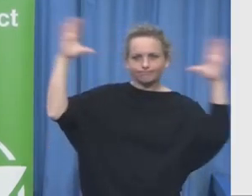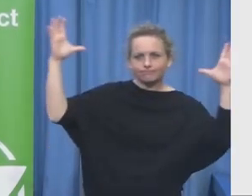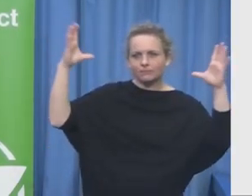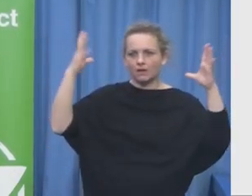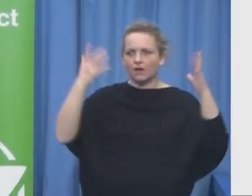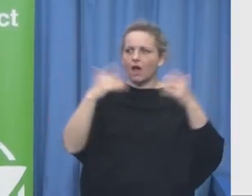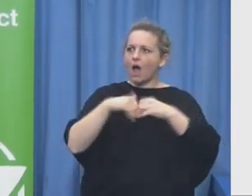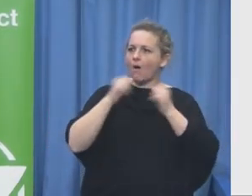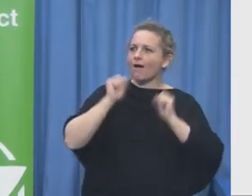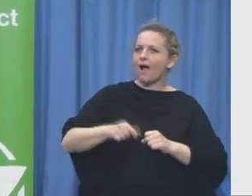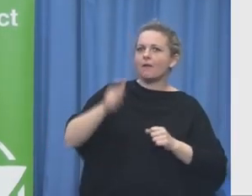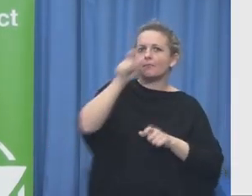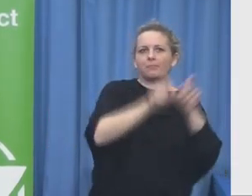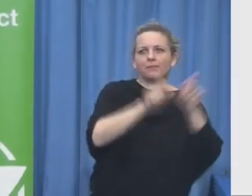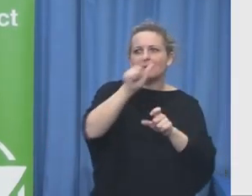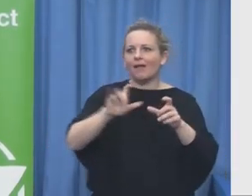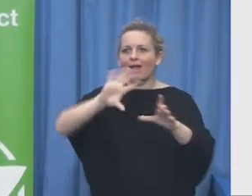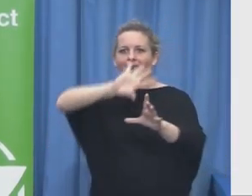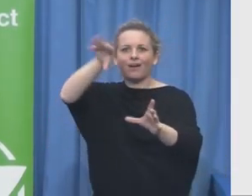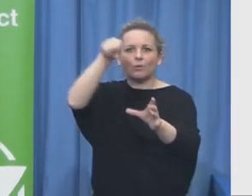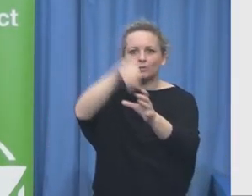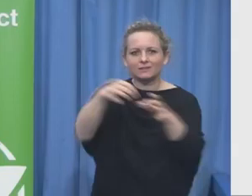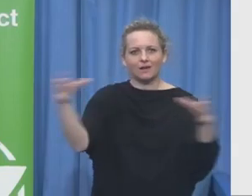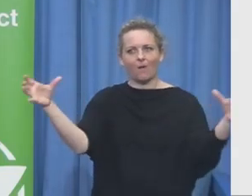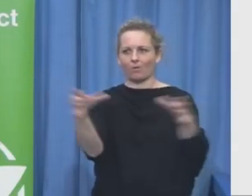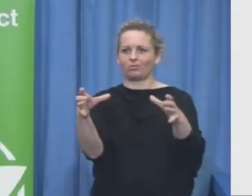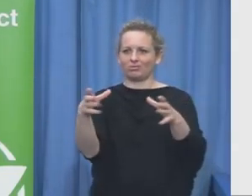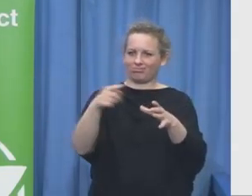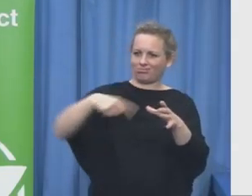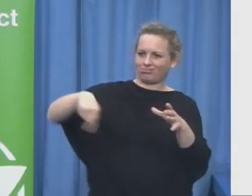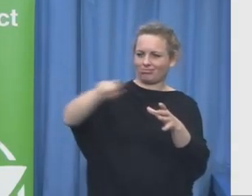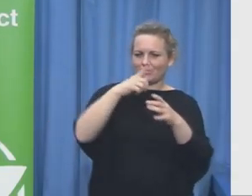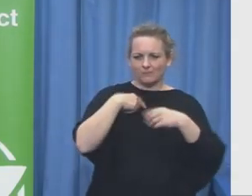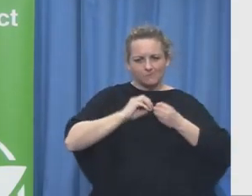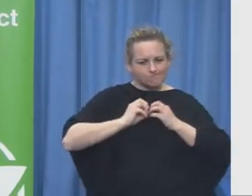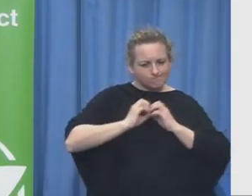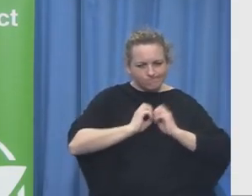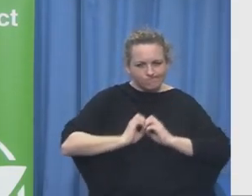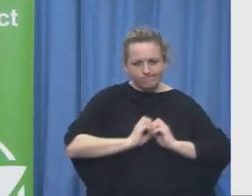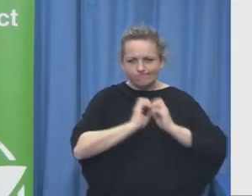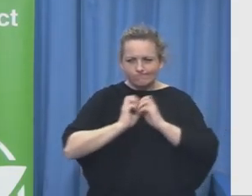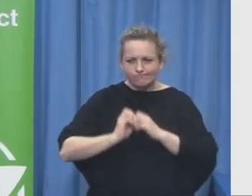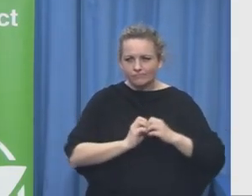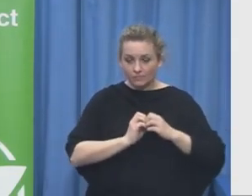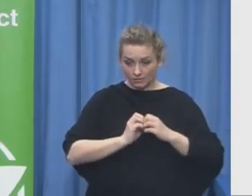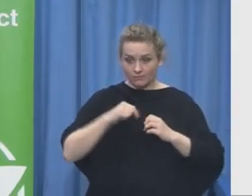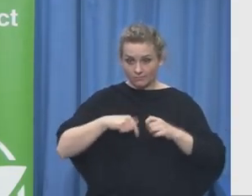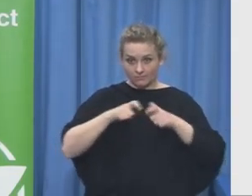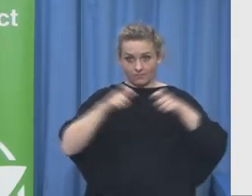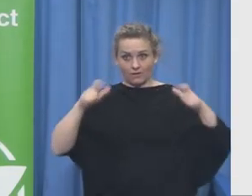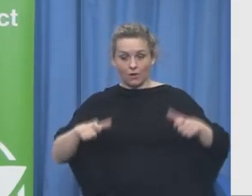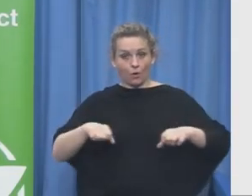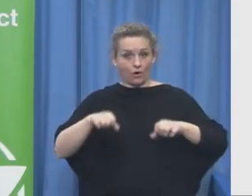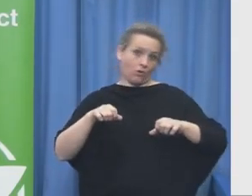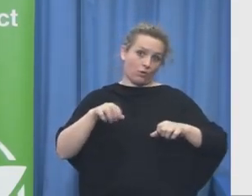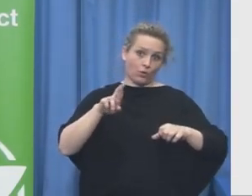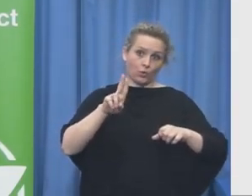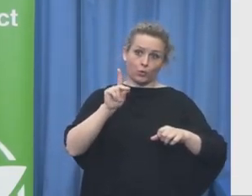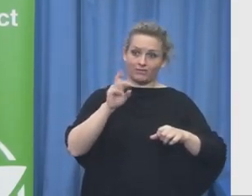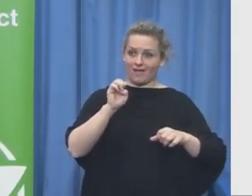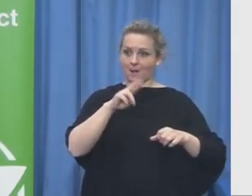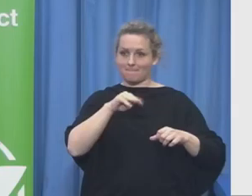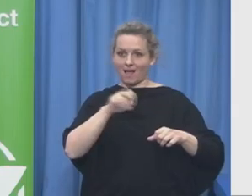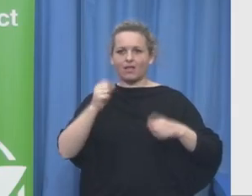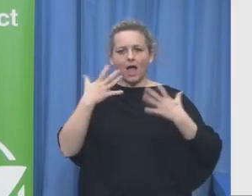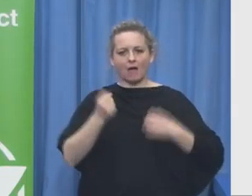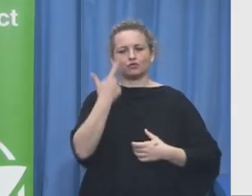Our foundation works in two models and I will these models will lead me to the topic of the session today